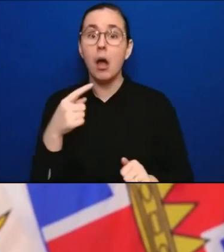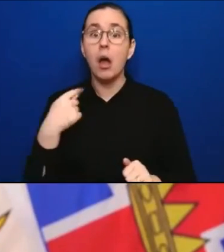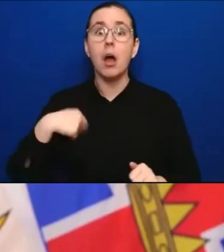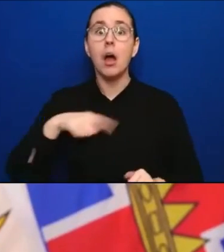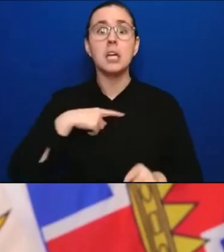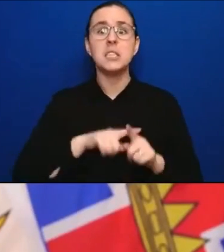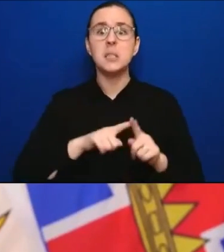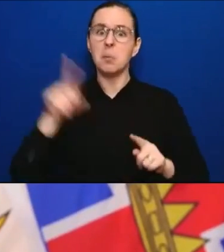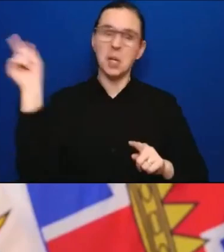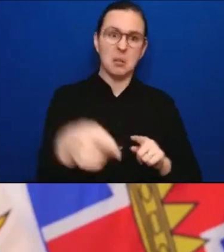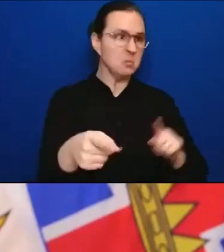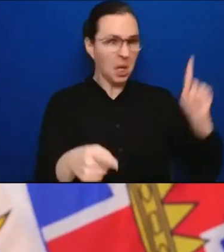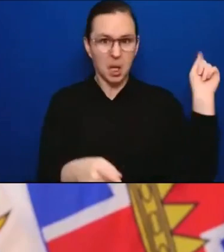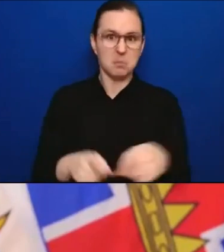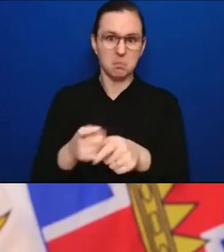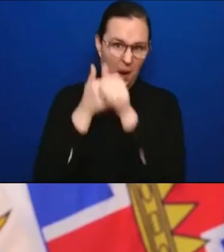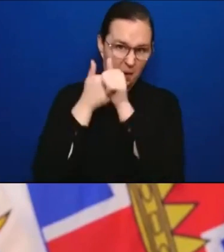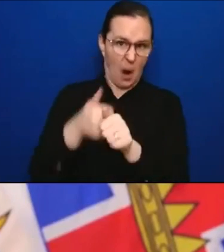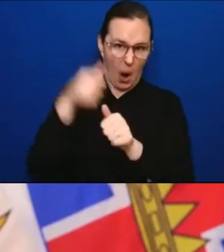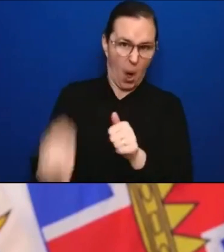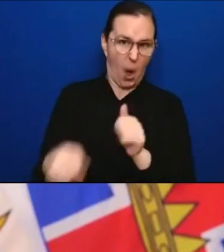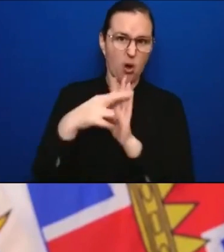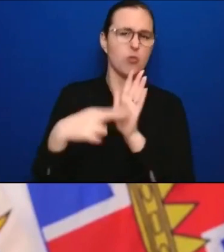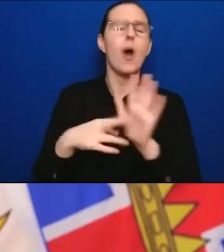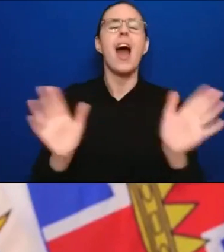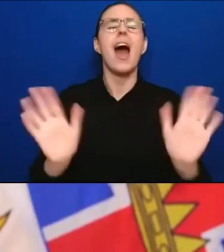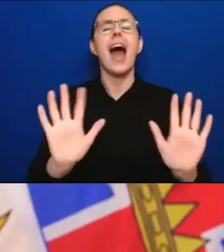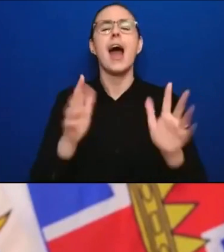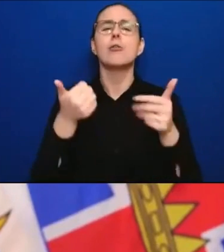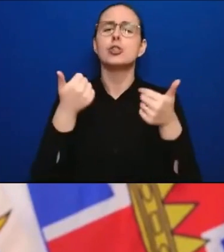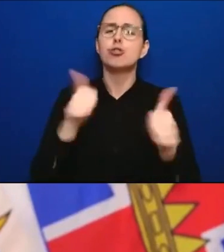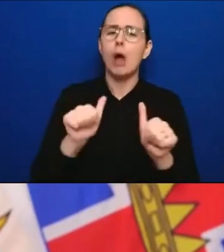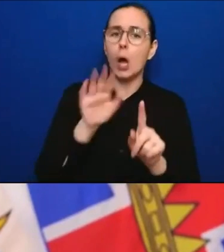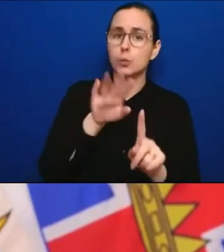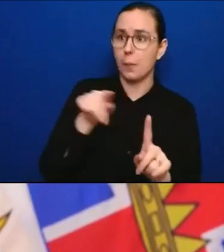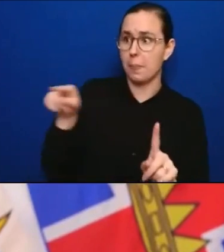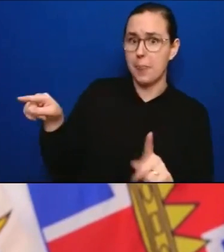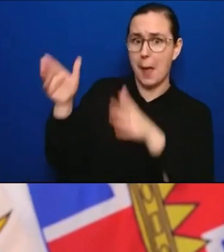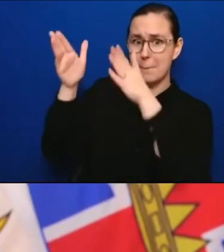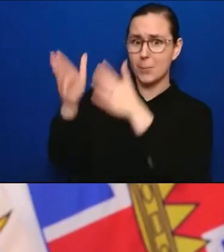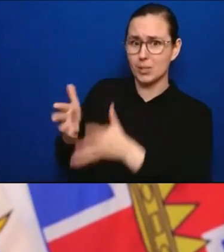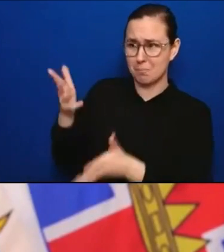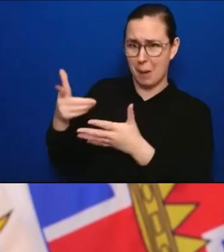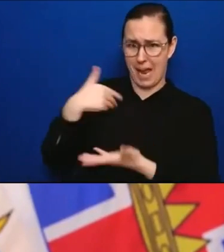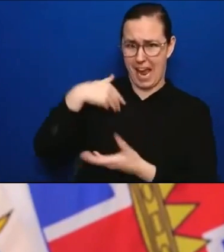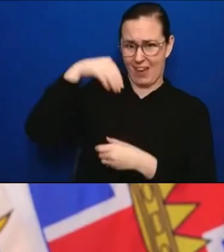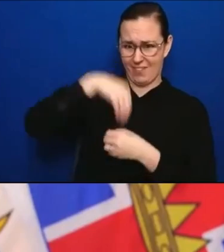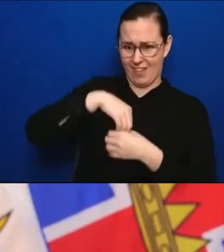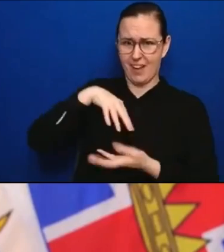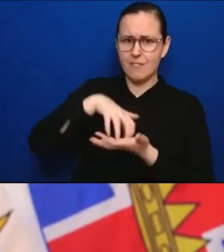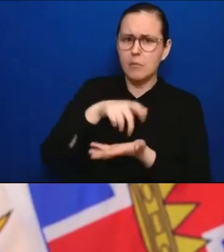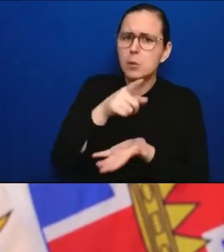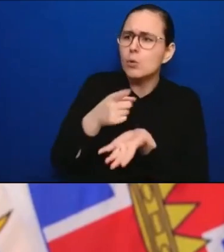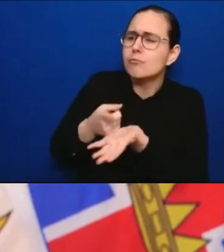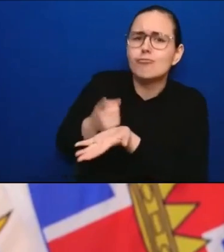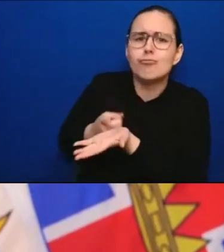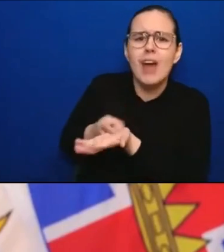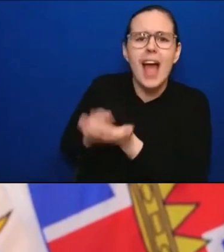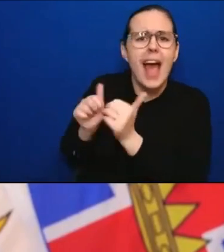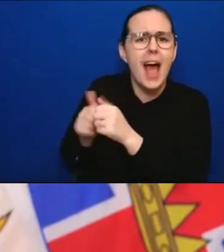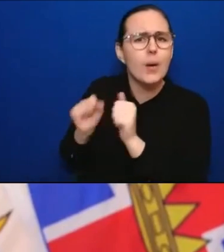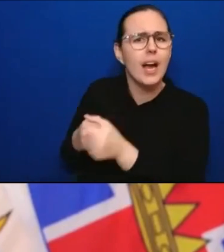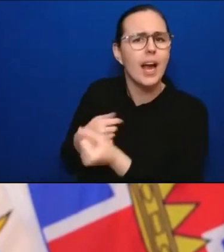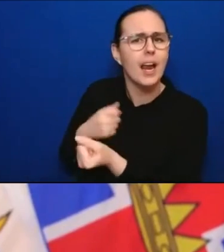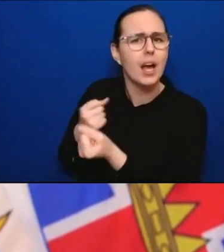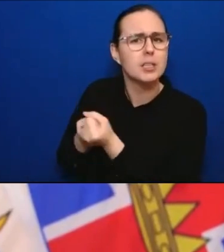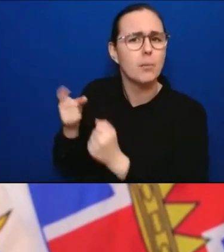conditions. And that will mean that it will be important in some situations that, you know, mask wearing will be something that some people